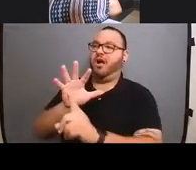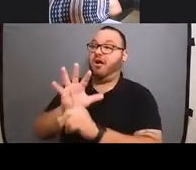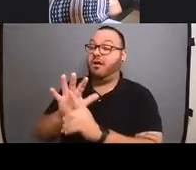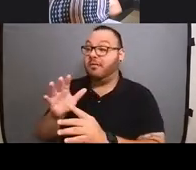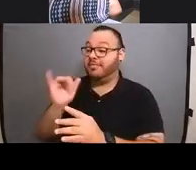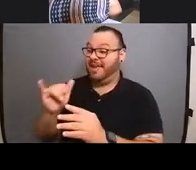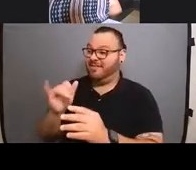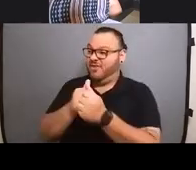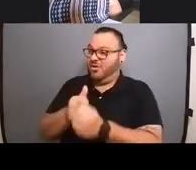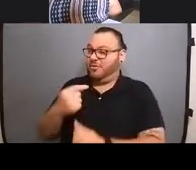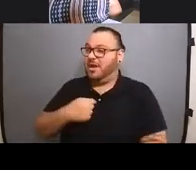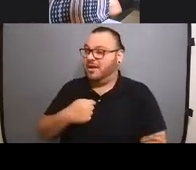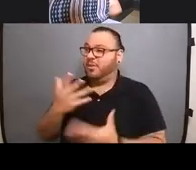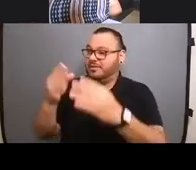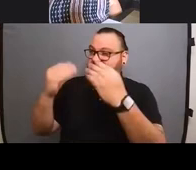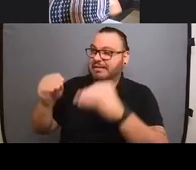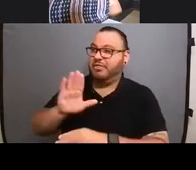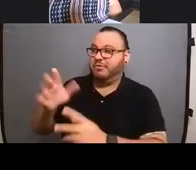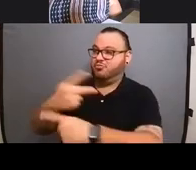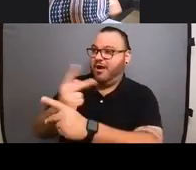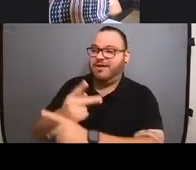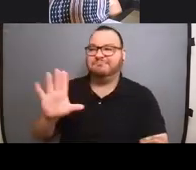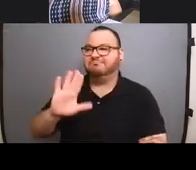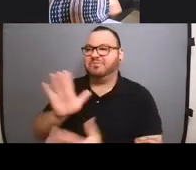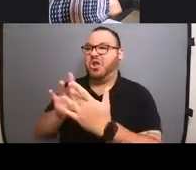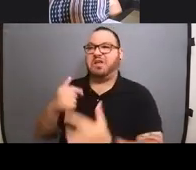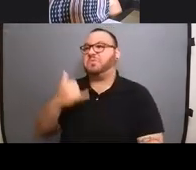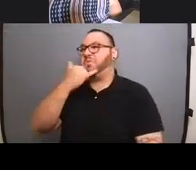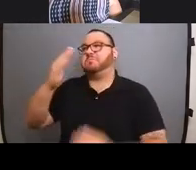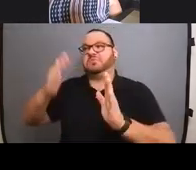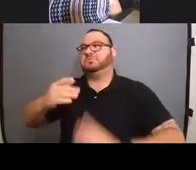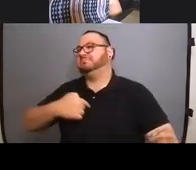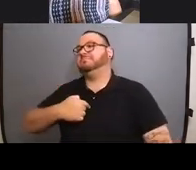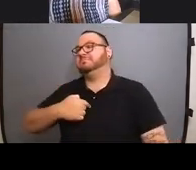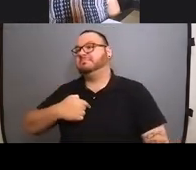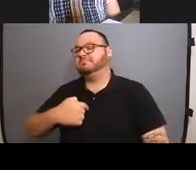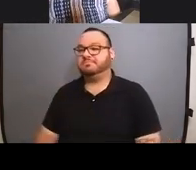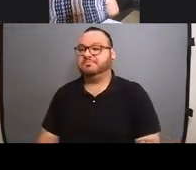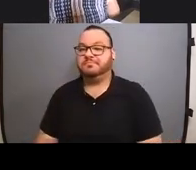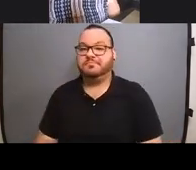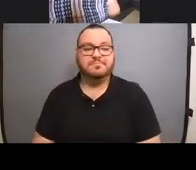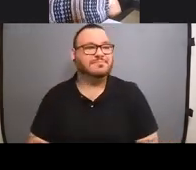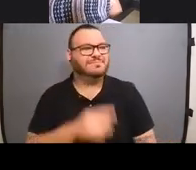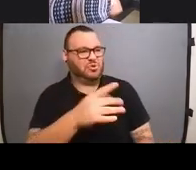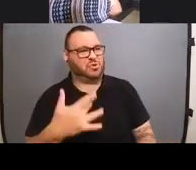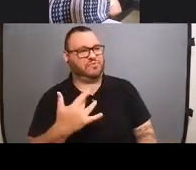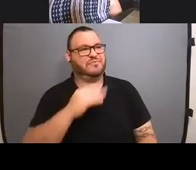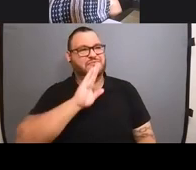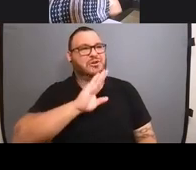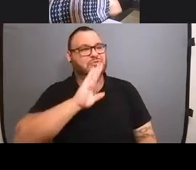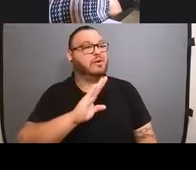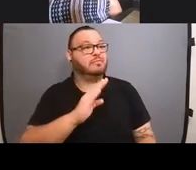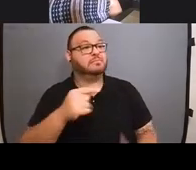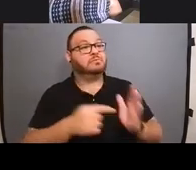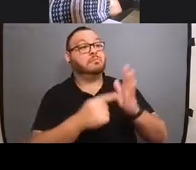product and they're reaching out to the wrong lady for that. Do you find it frustrating that sometimes in the